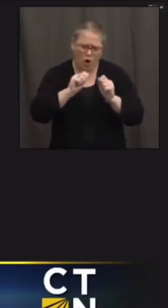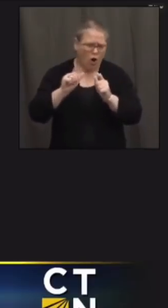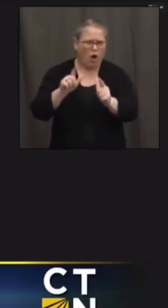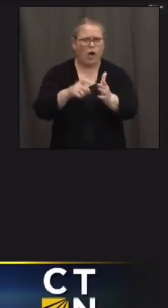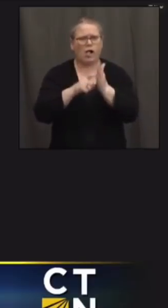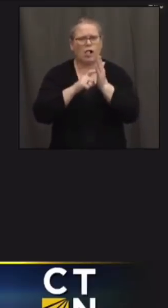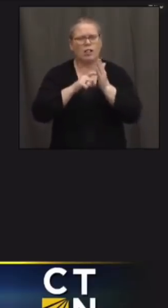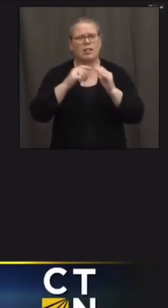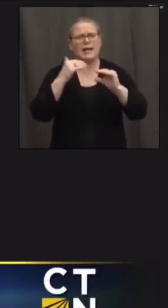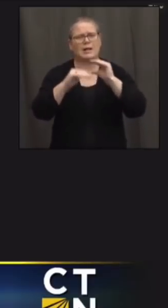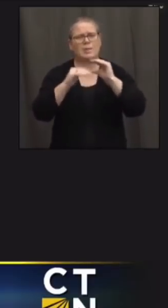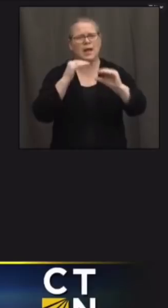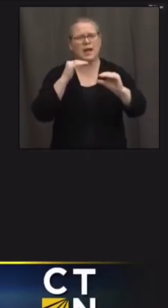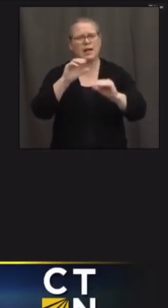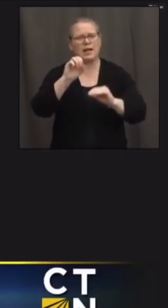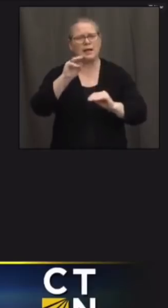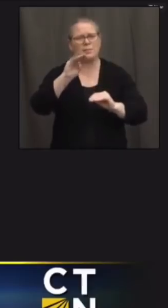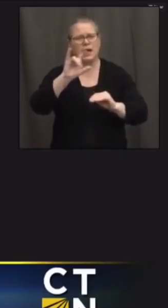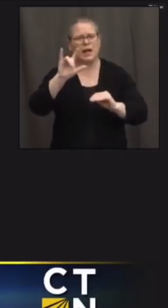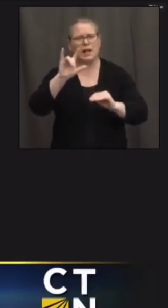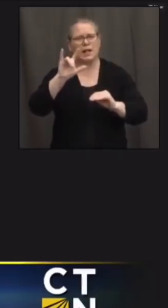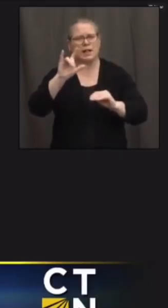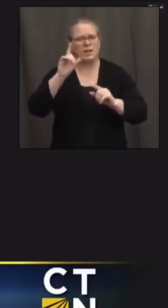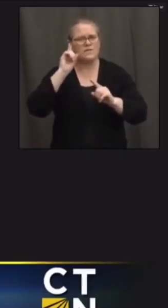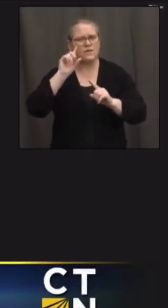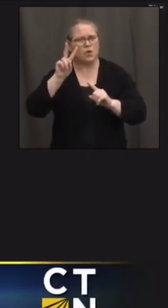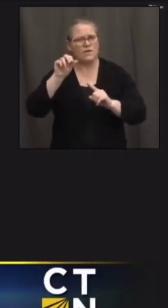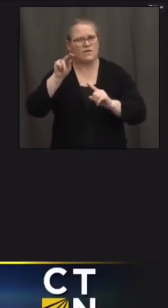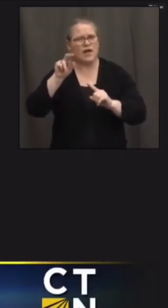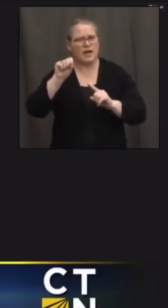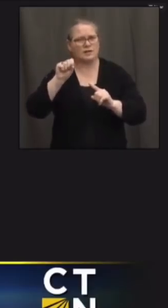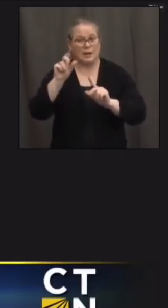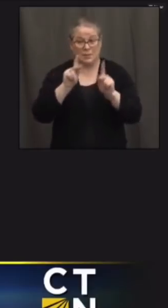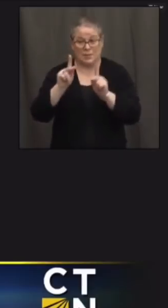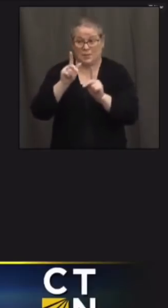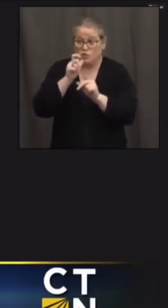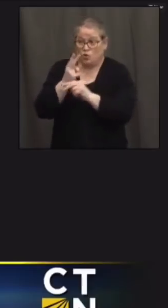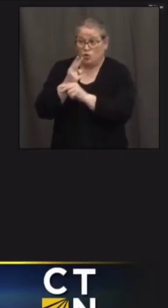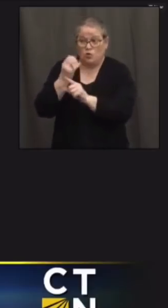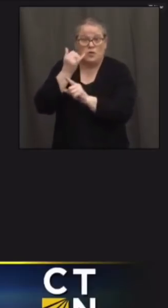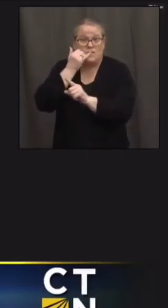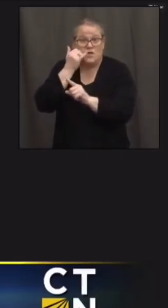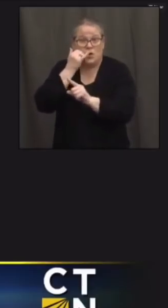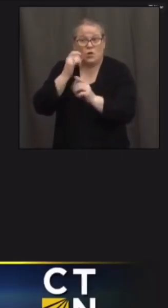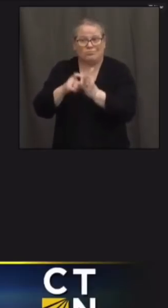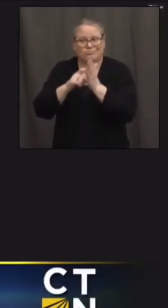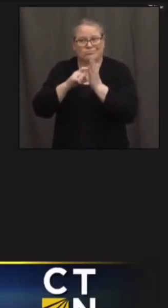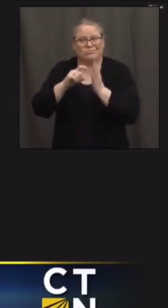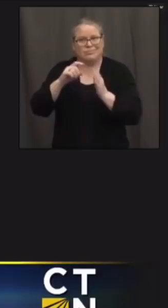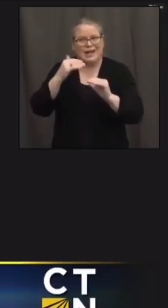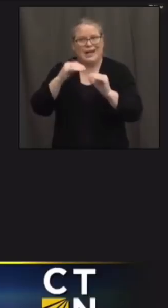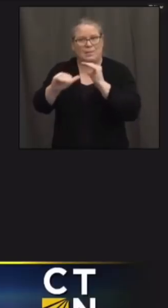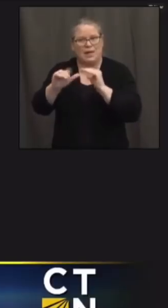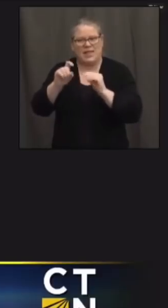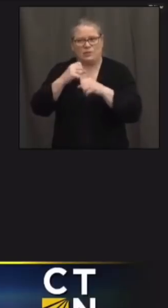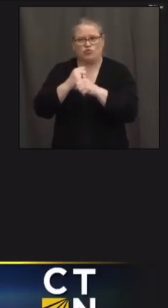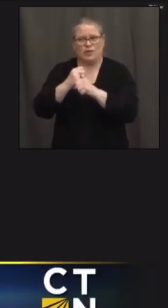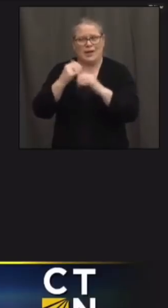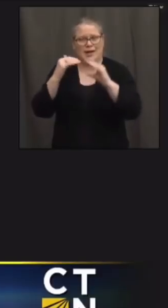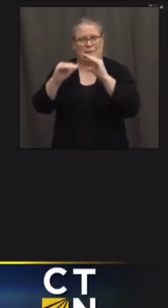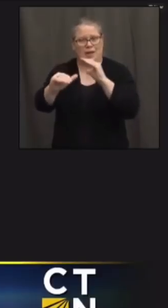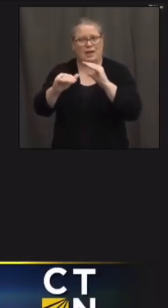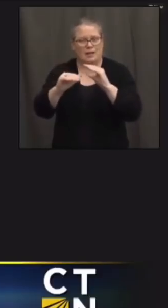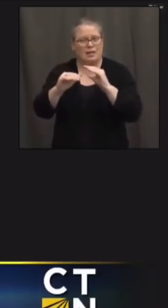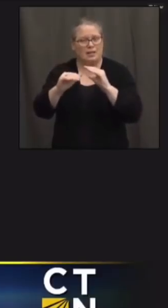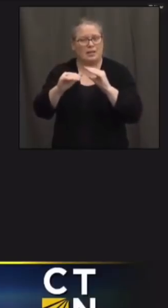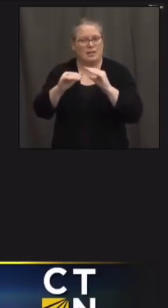vams even uh individuals who are who are making these appointments by phone at some point must then create an email address in